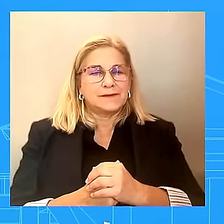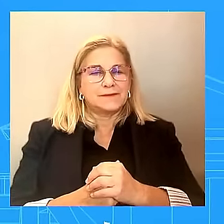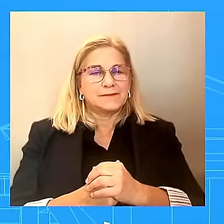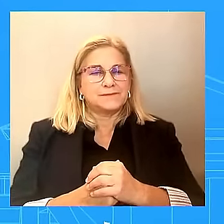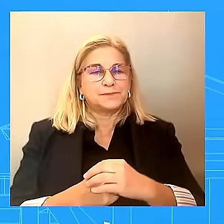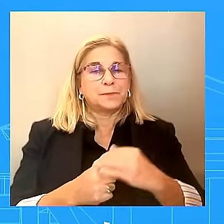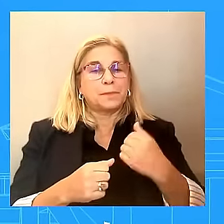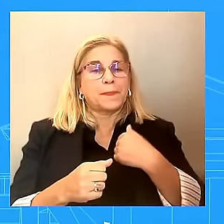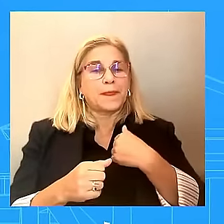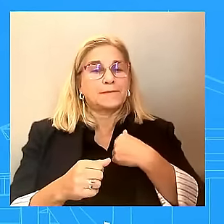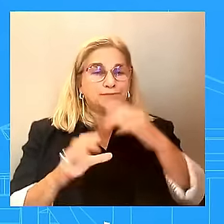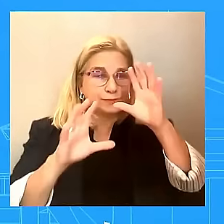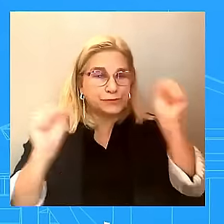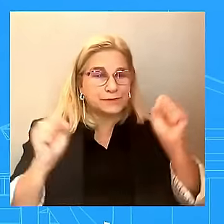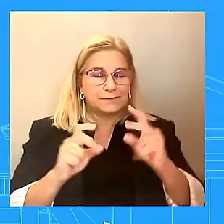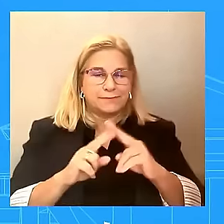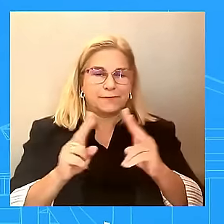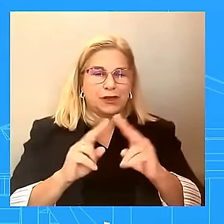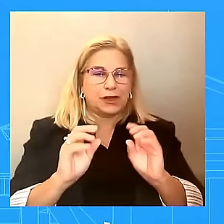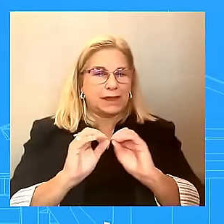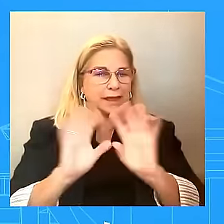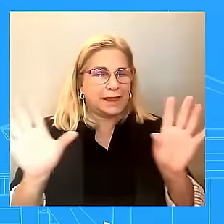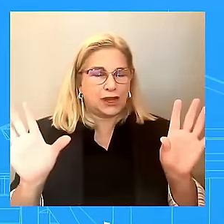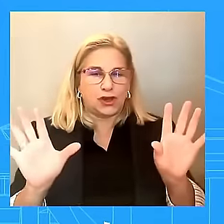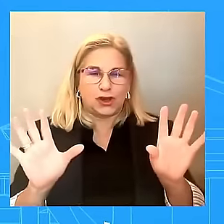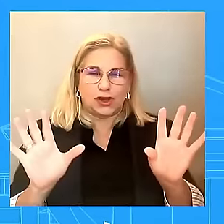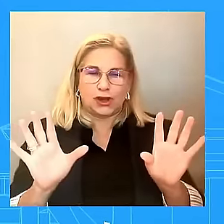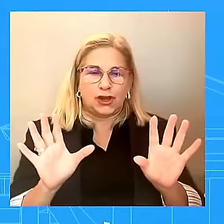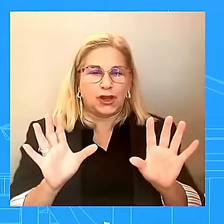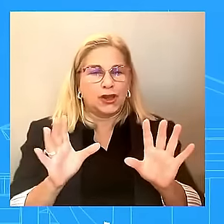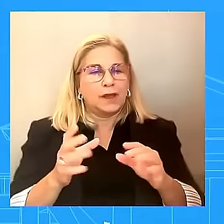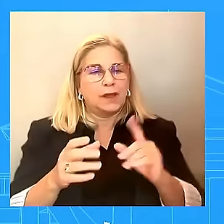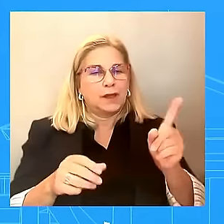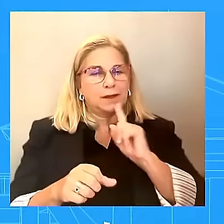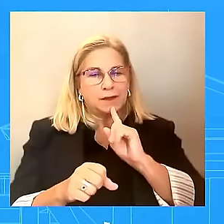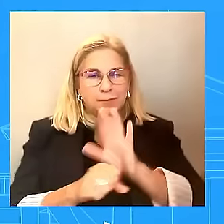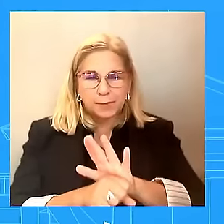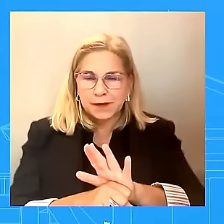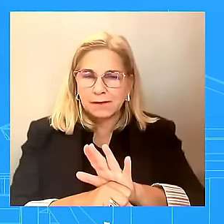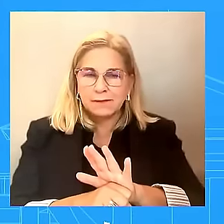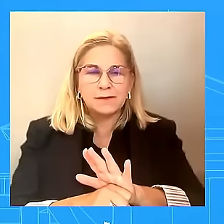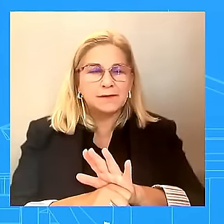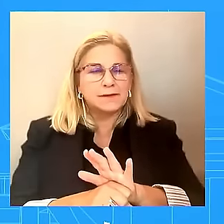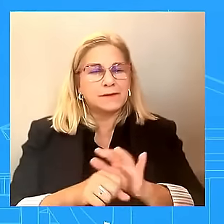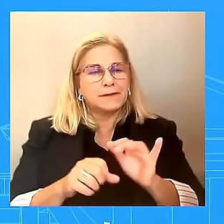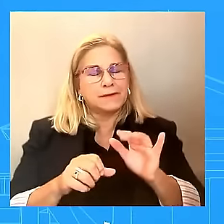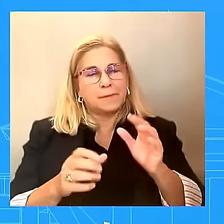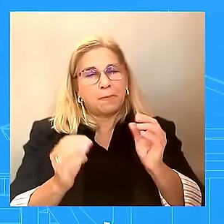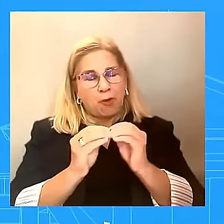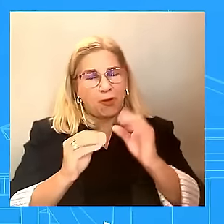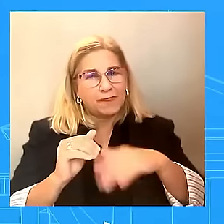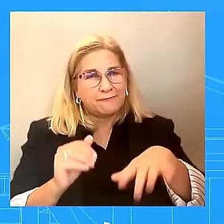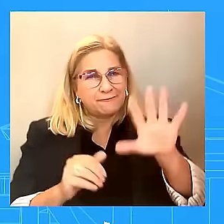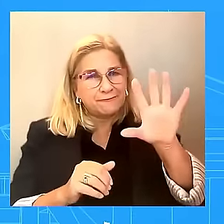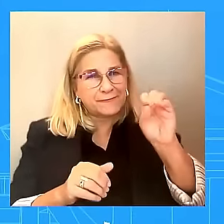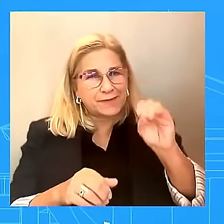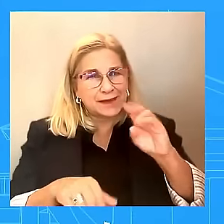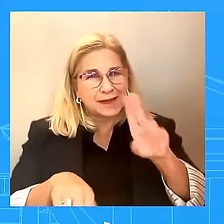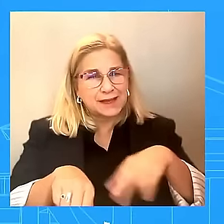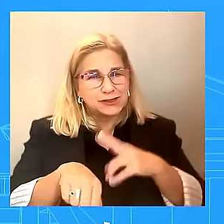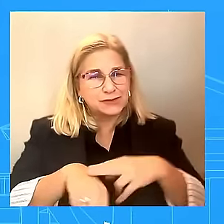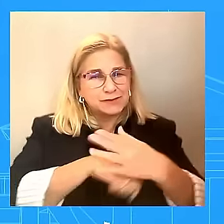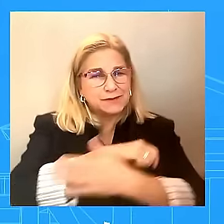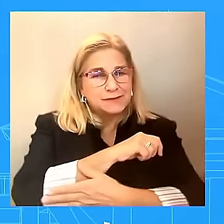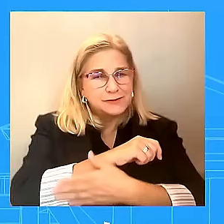the more than 50 nations that are supporting Ukraine in their efforts to fight for their democracy, to fight against Mr.